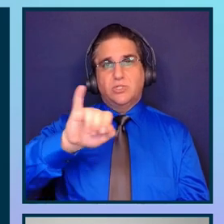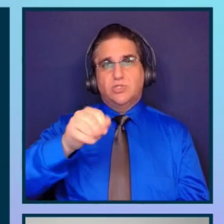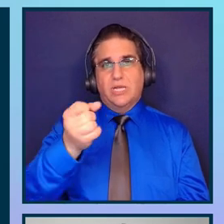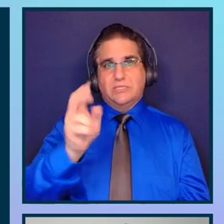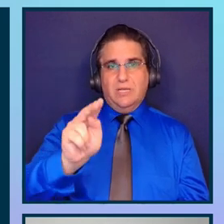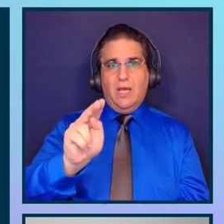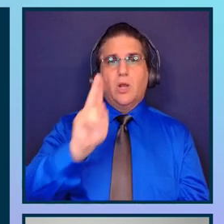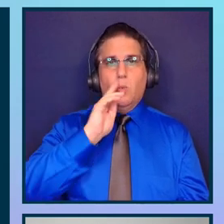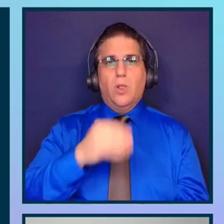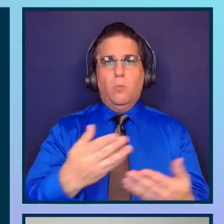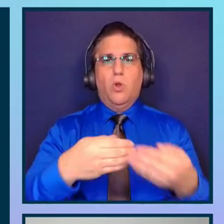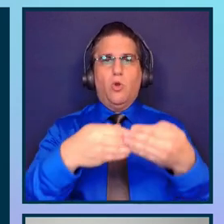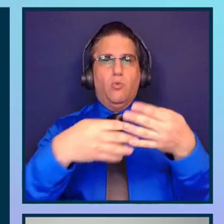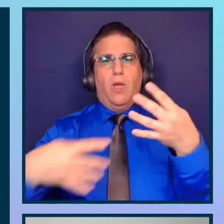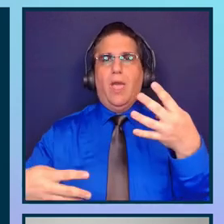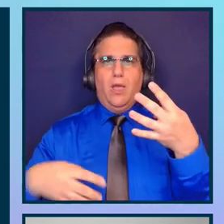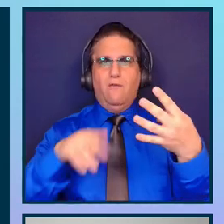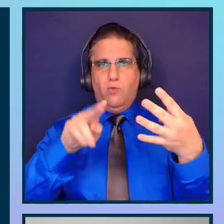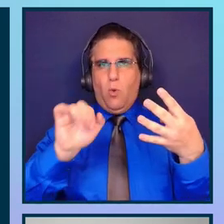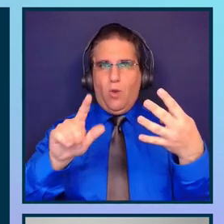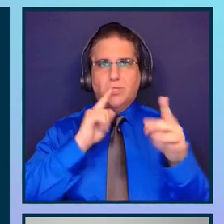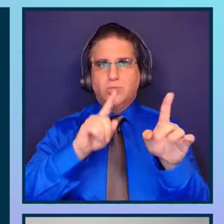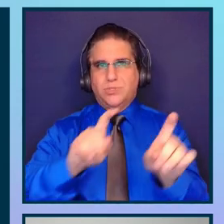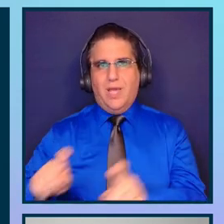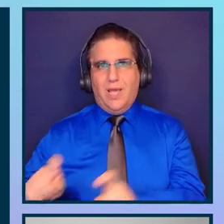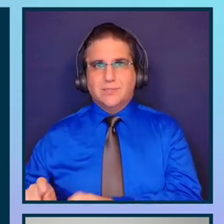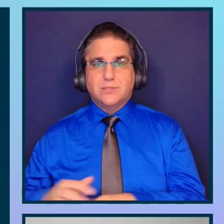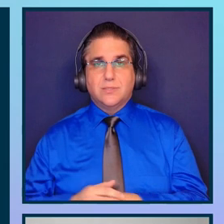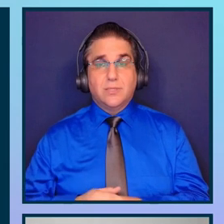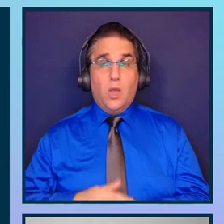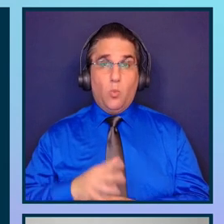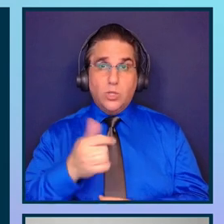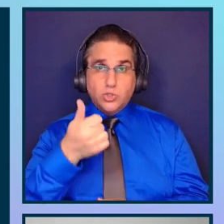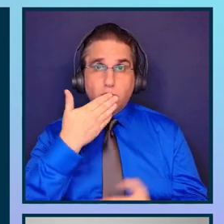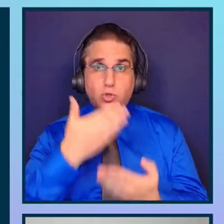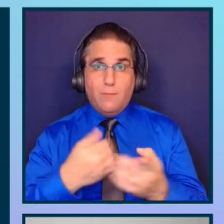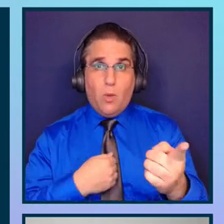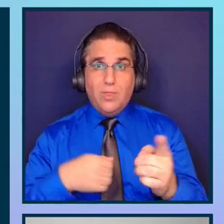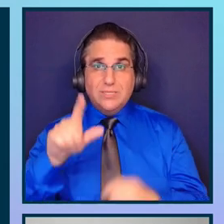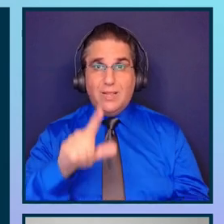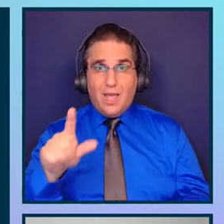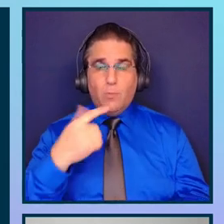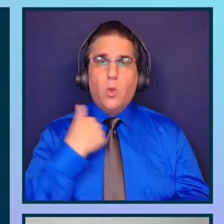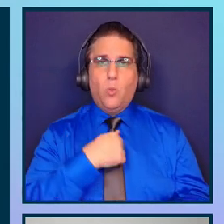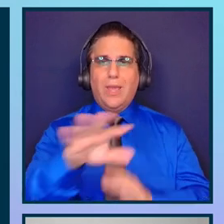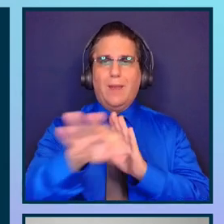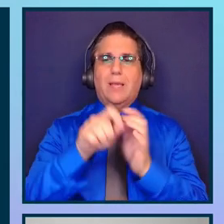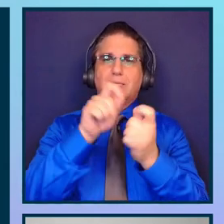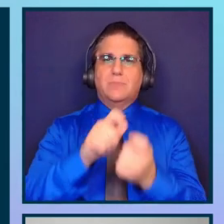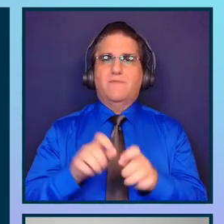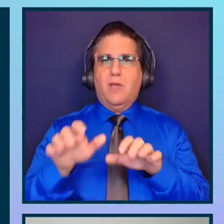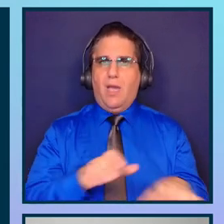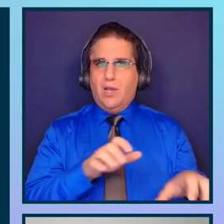URLs to test. And the good part of this library is we can specify actions. We can wait for